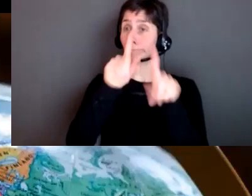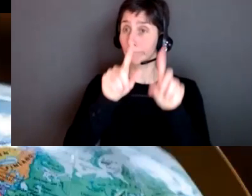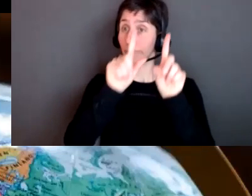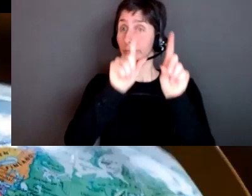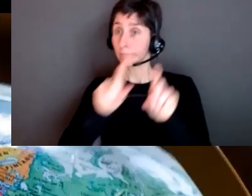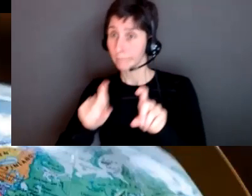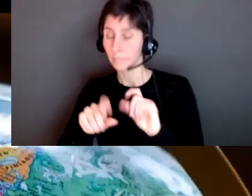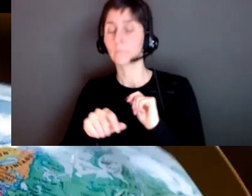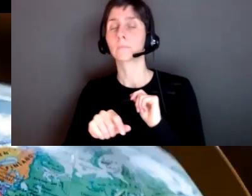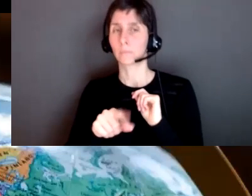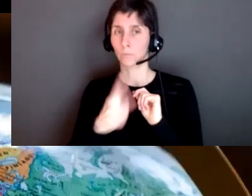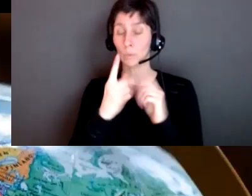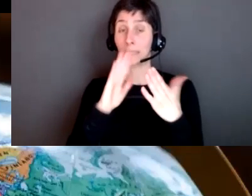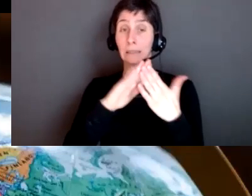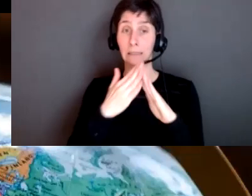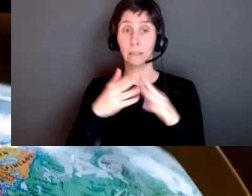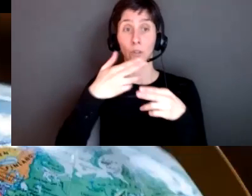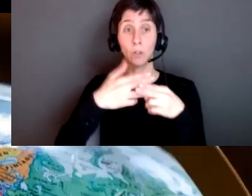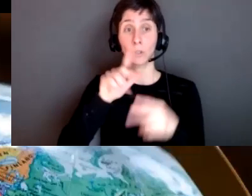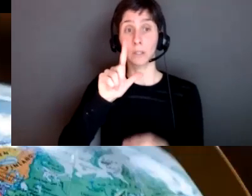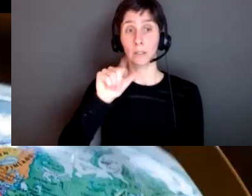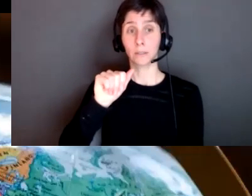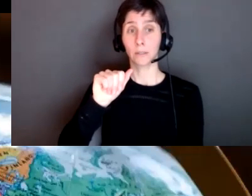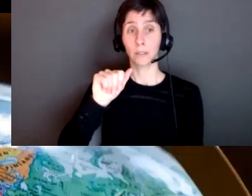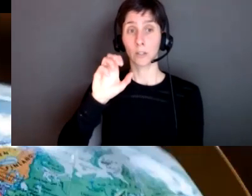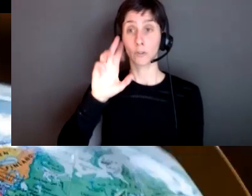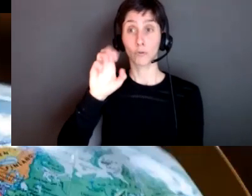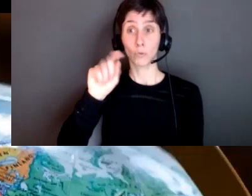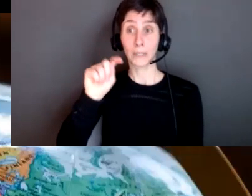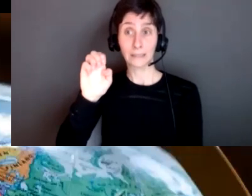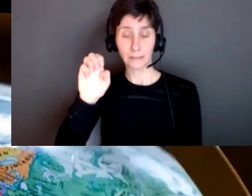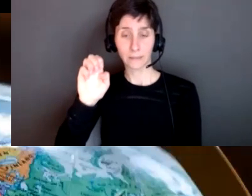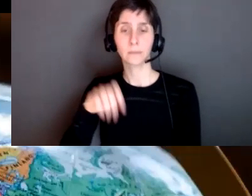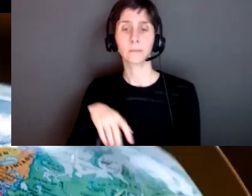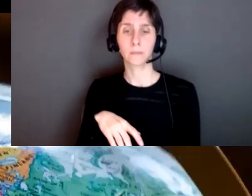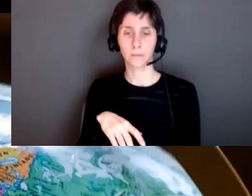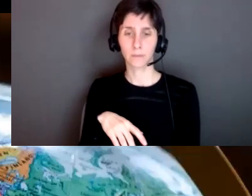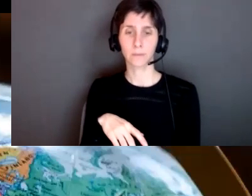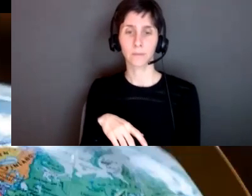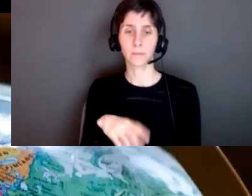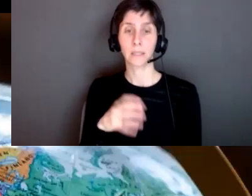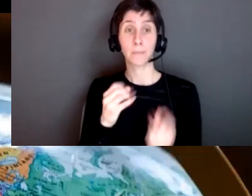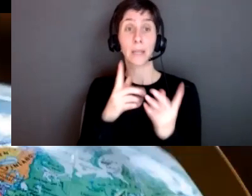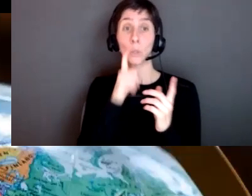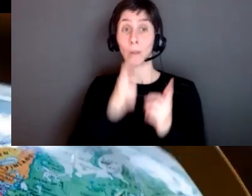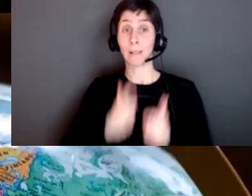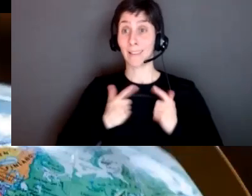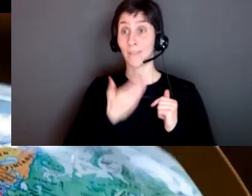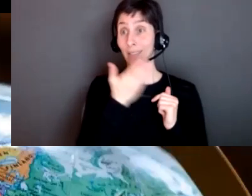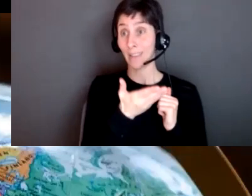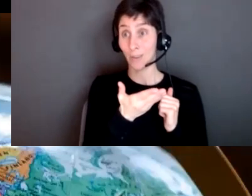this city or town called lacrete and a lot of their um residents were